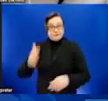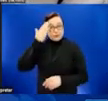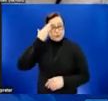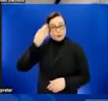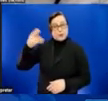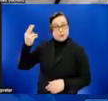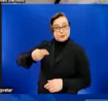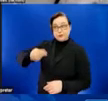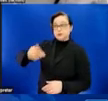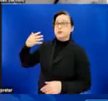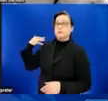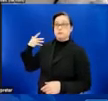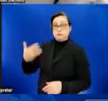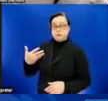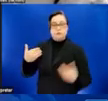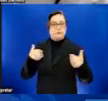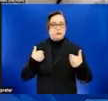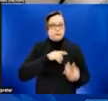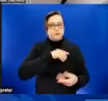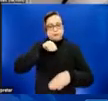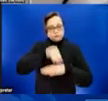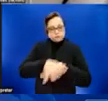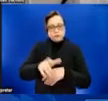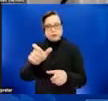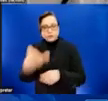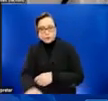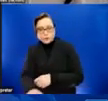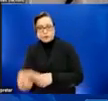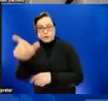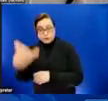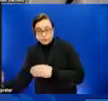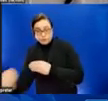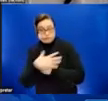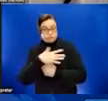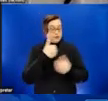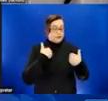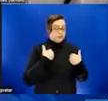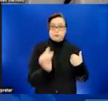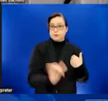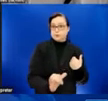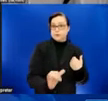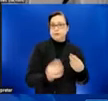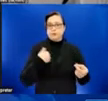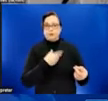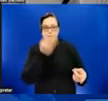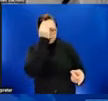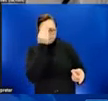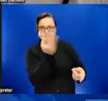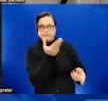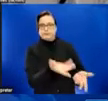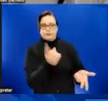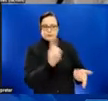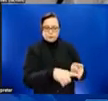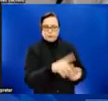humans to animals, as well as from animals to humans. Next slide, please. Next CDC,